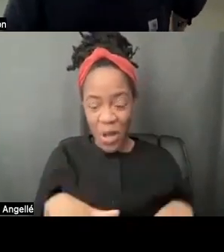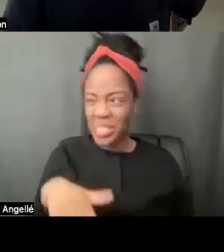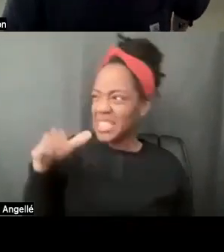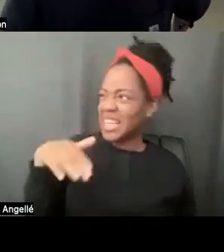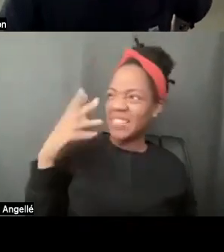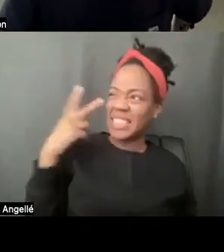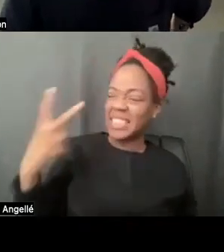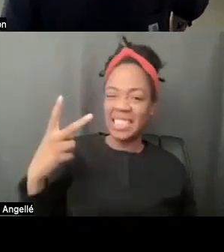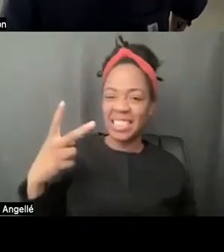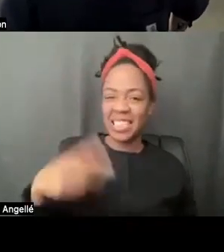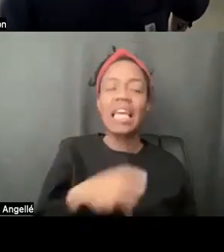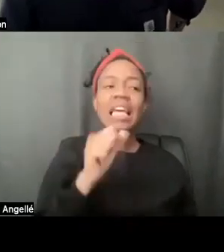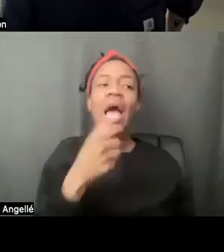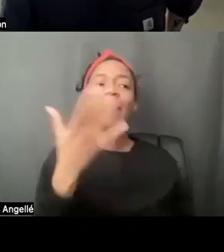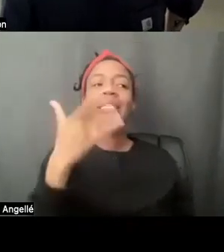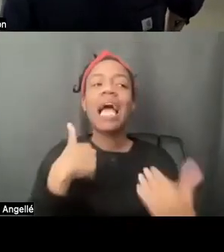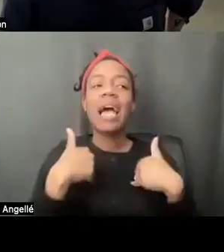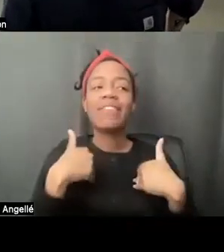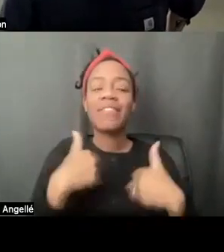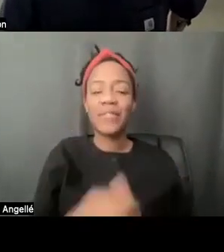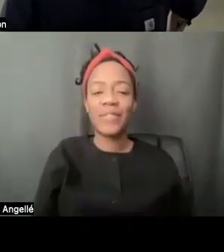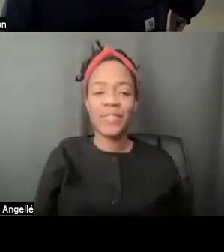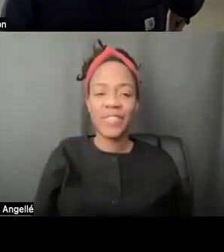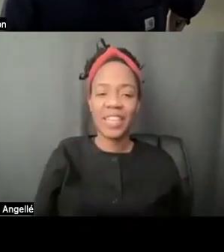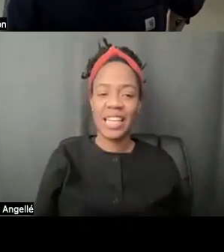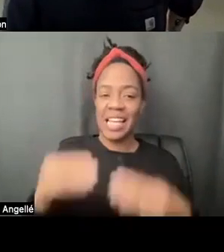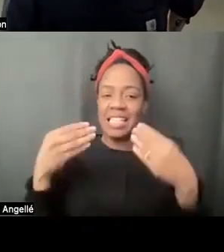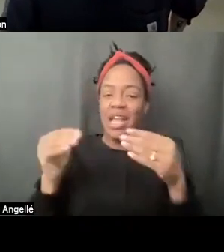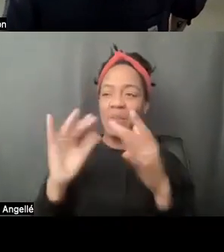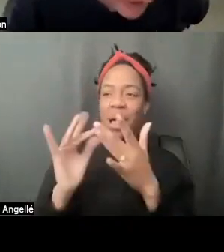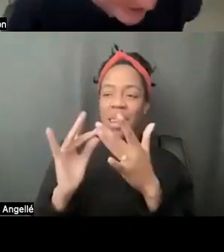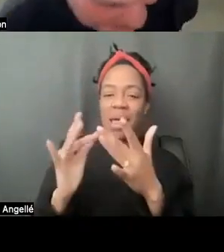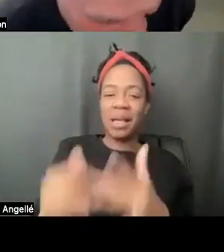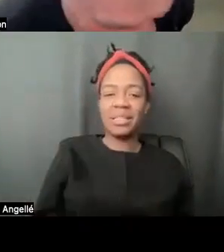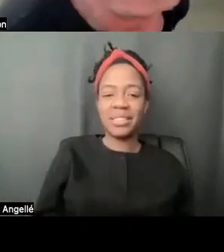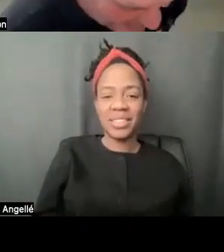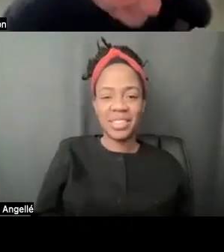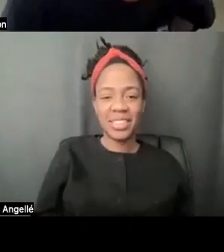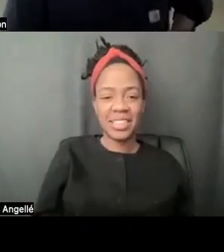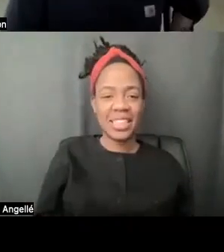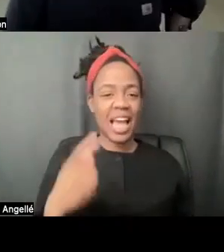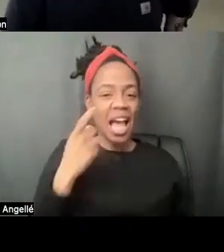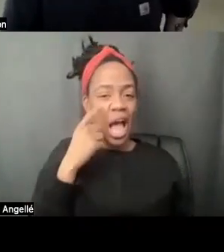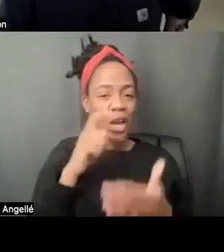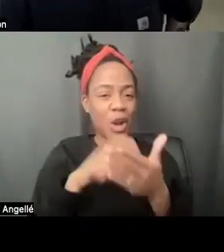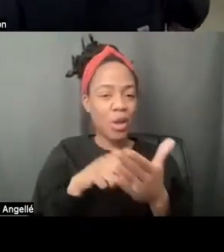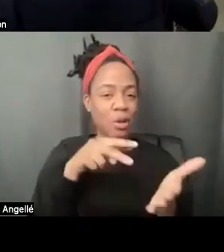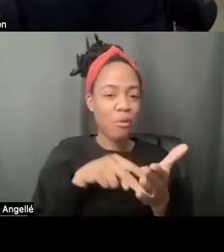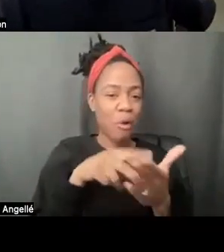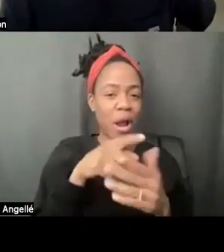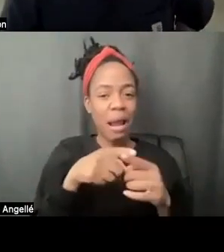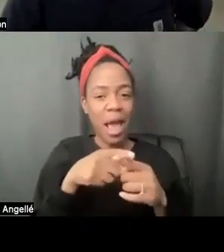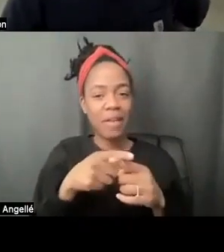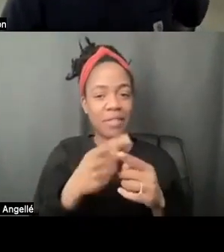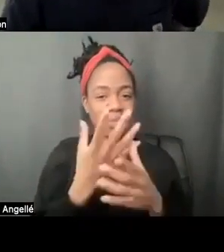Yeah, because I've got them. You're selling them on eBay. I noticed the silverware was gone. Yeah. Well,